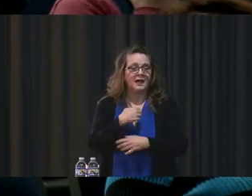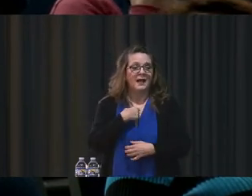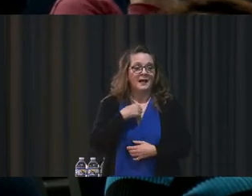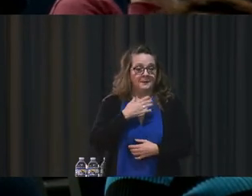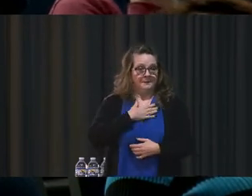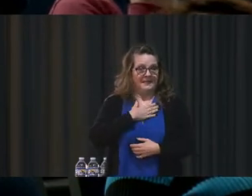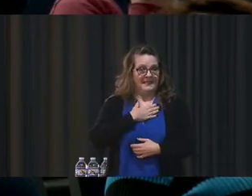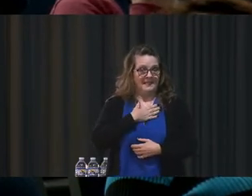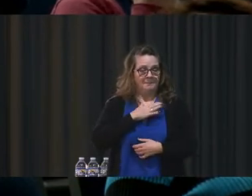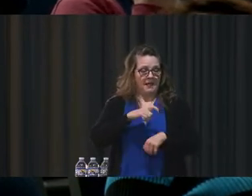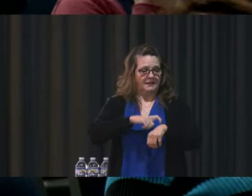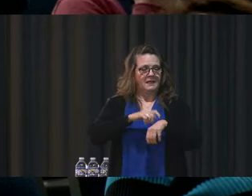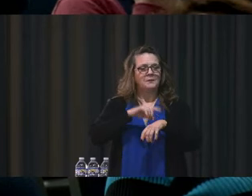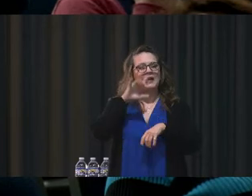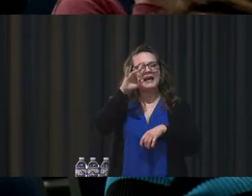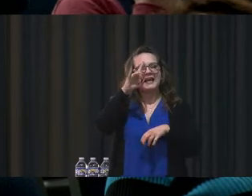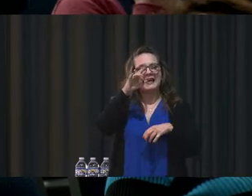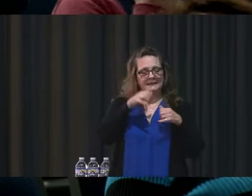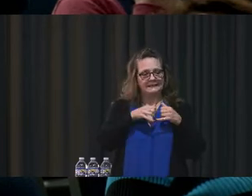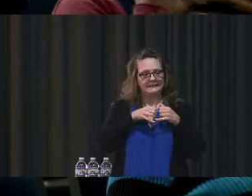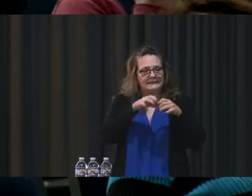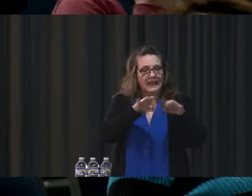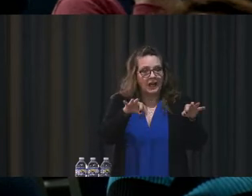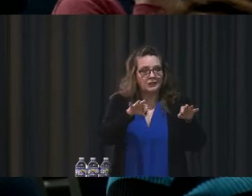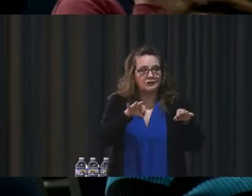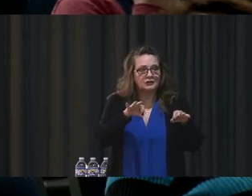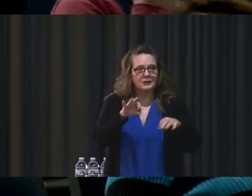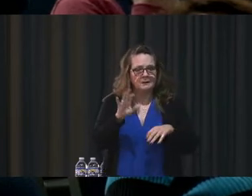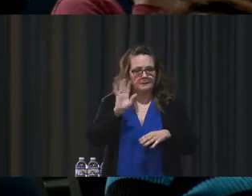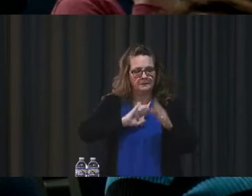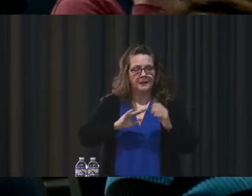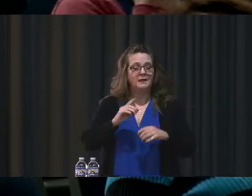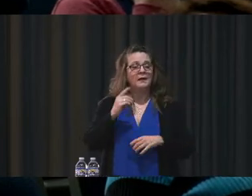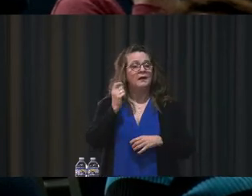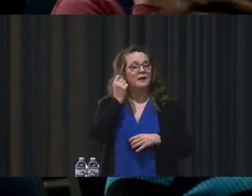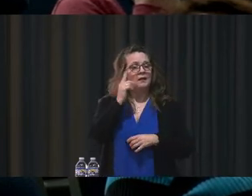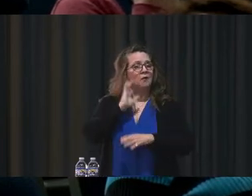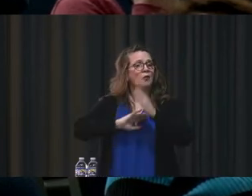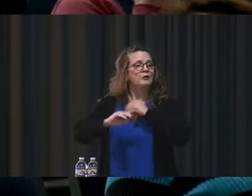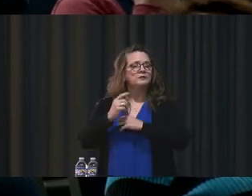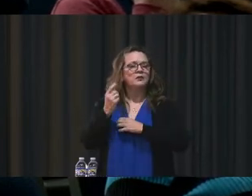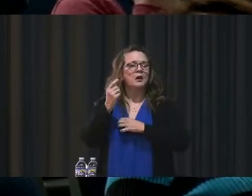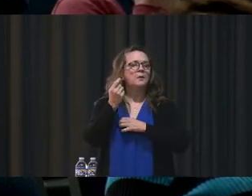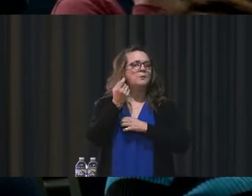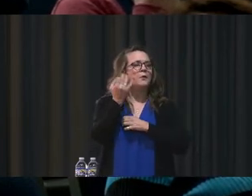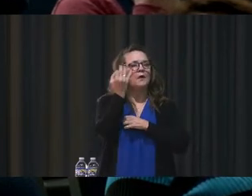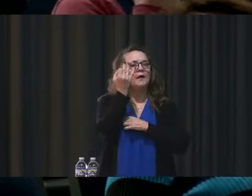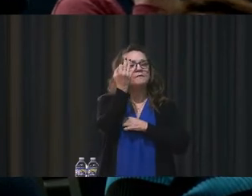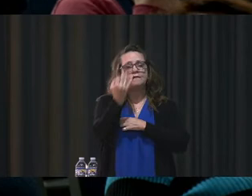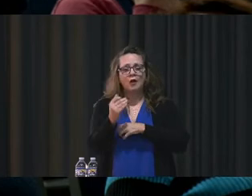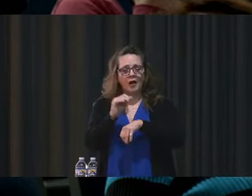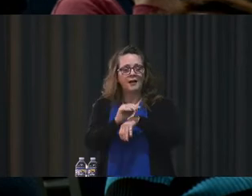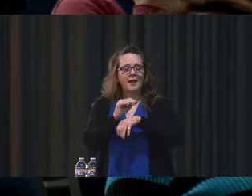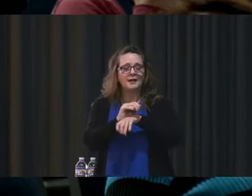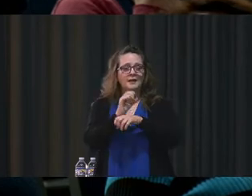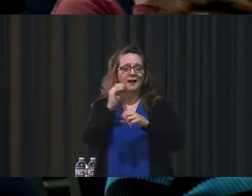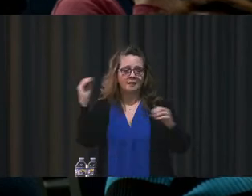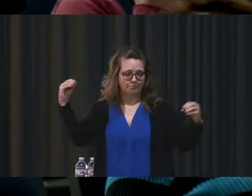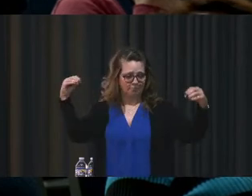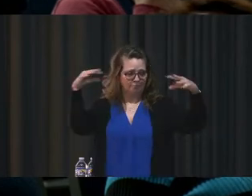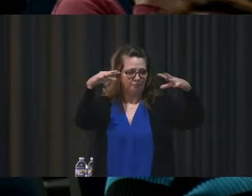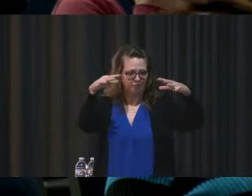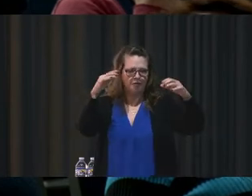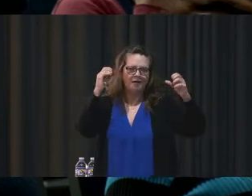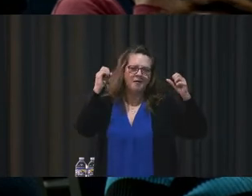offers, but that's also back when those stands was full of people every Friday night under the lights. Nowadays, last year I walked in here, my